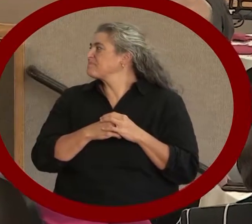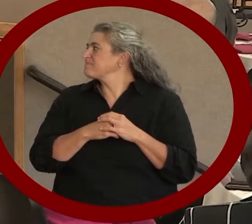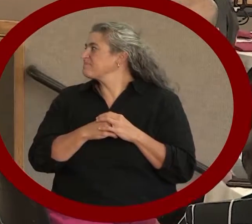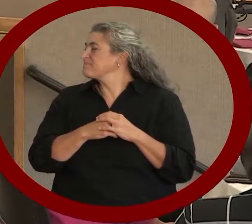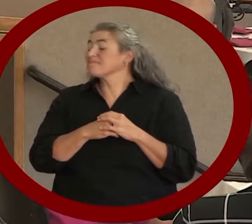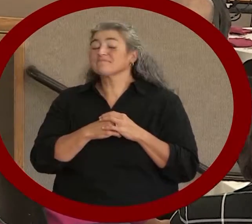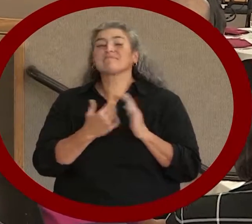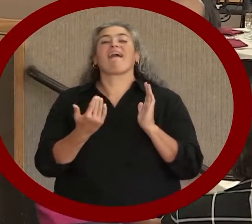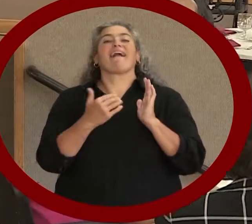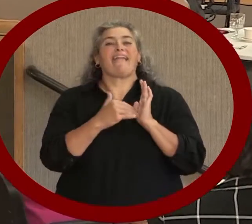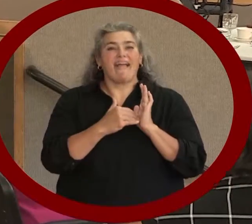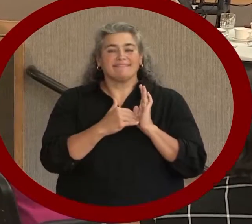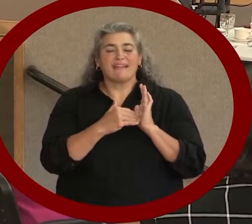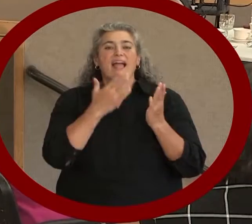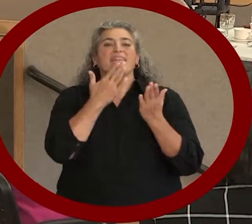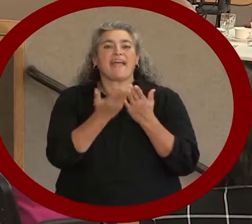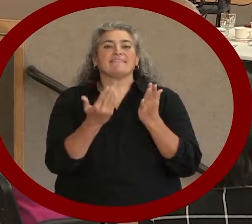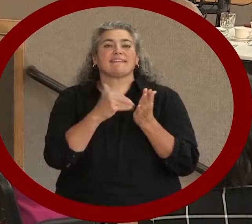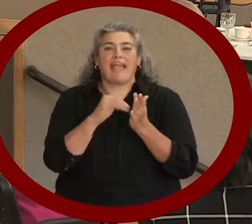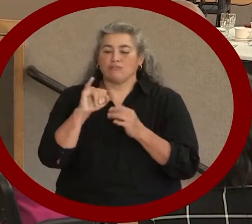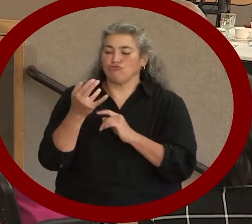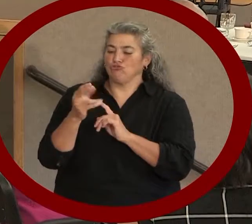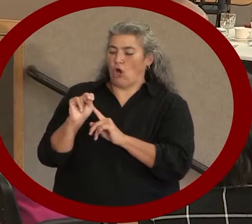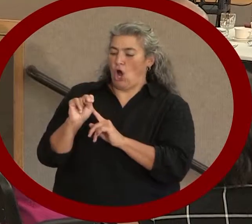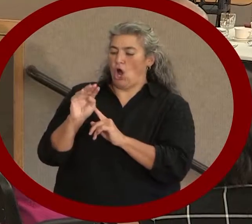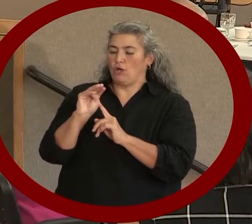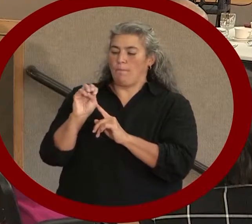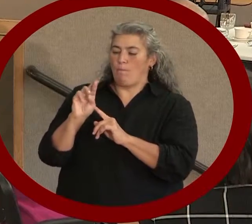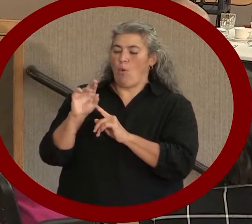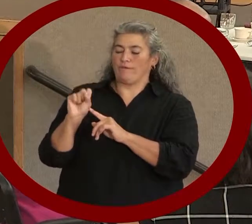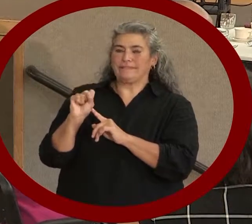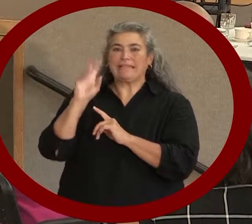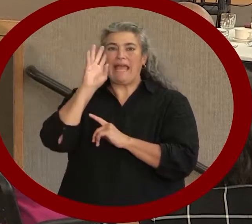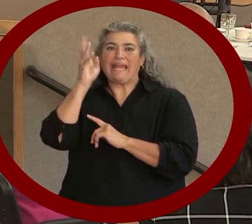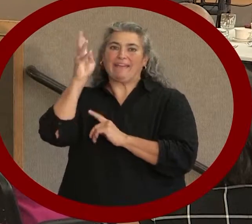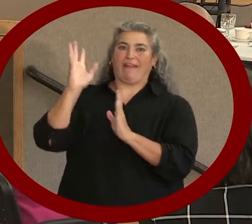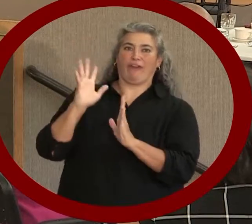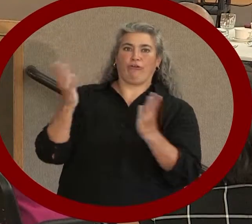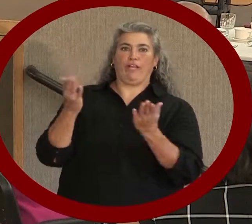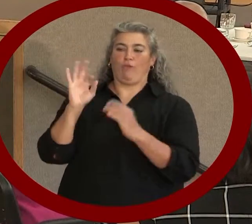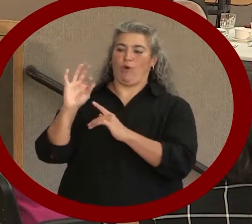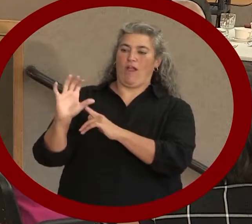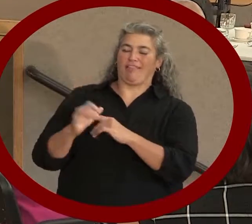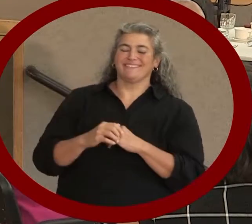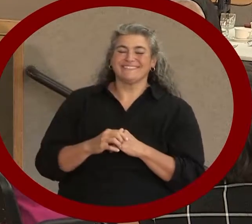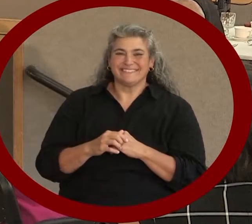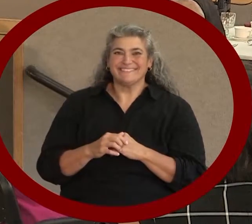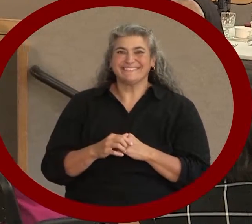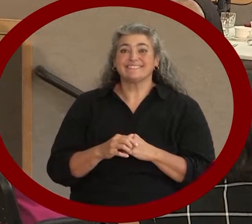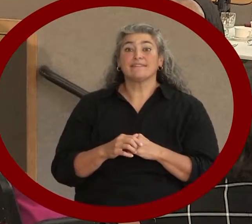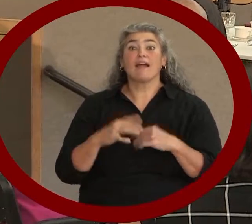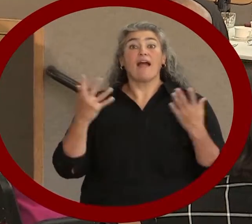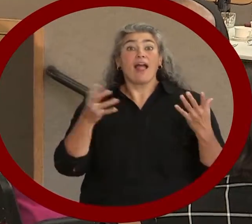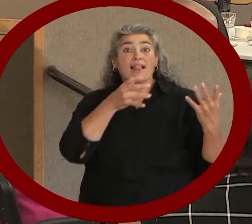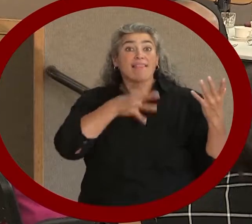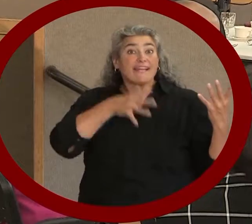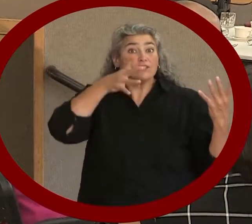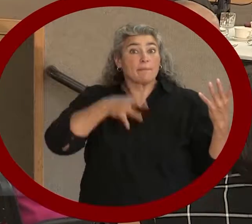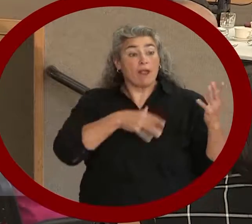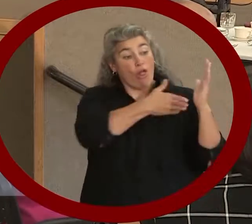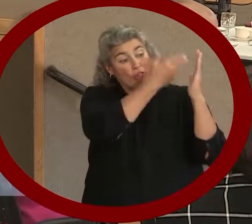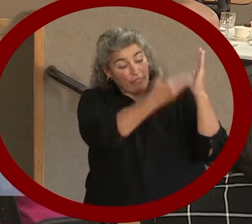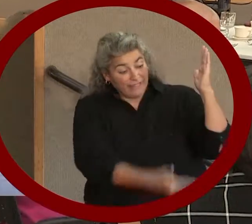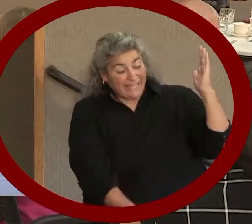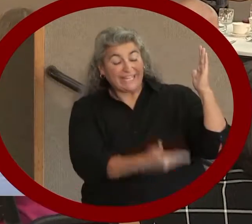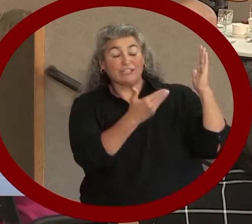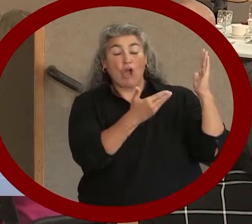Again, thanks again to John Morris, an innovator here in Fort Collins. Ladies and gentlemen, these are